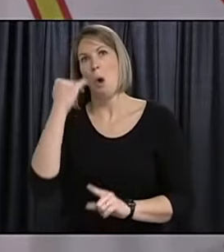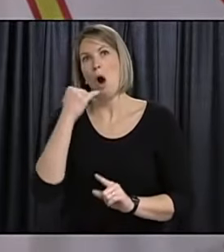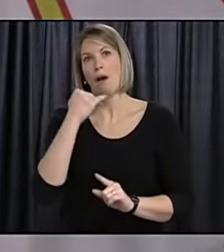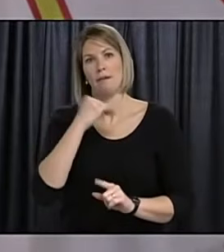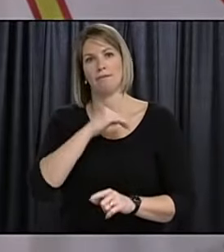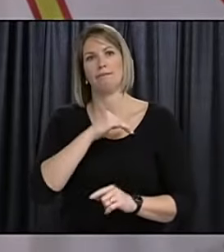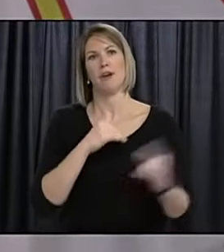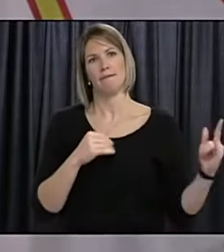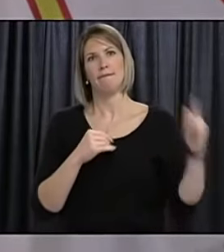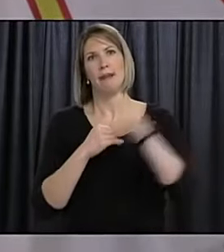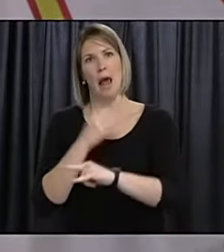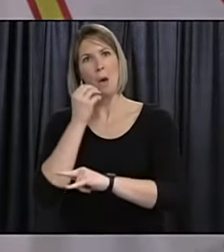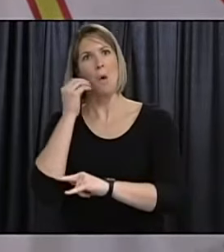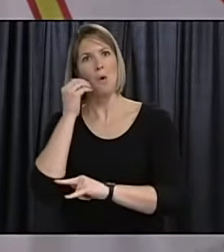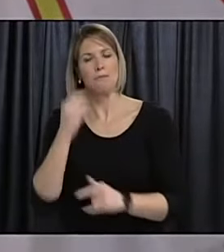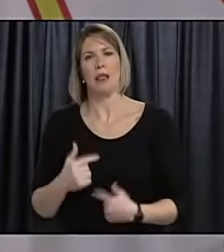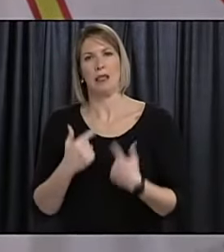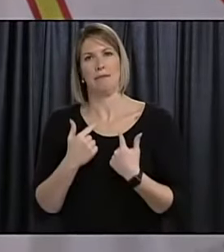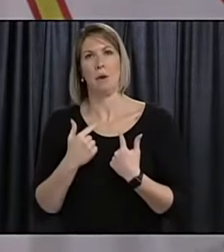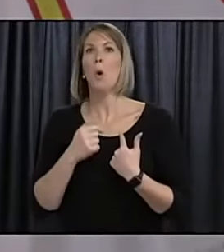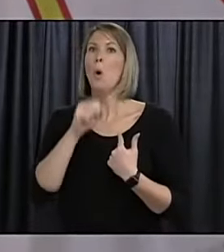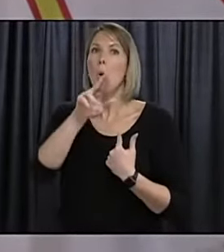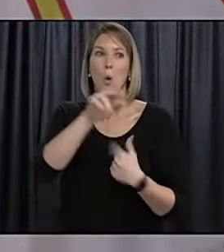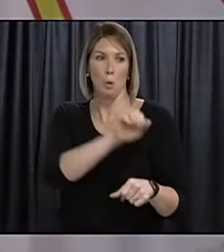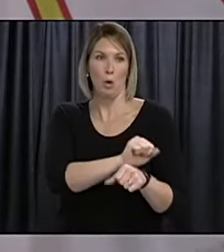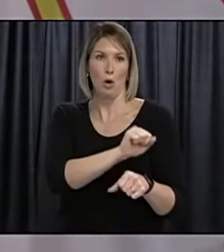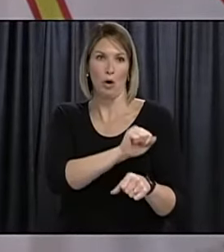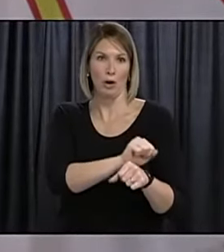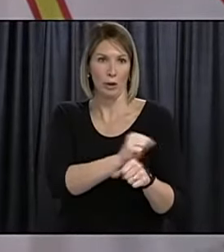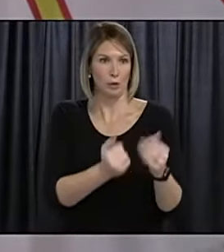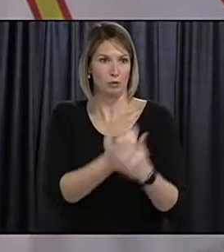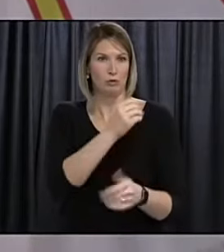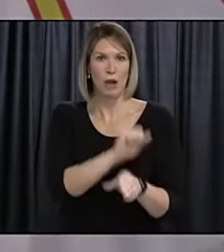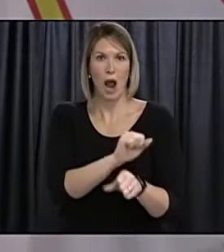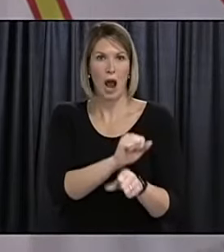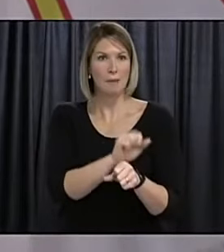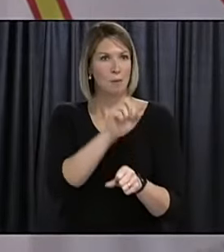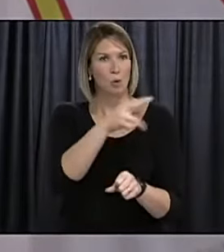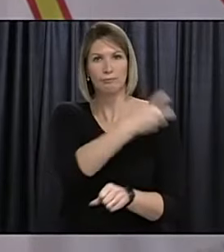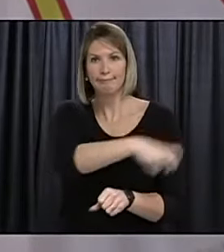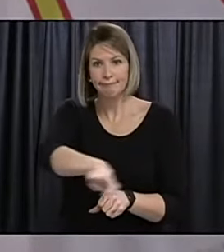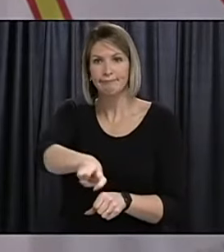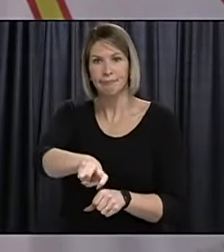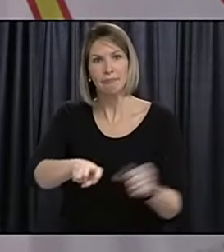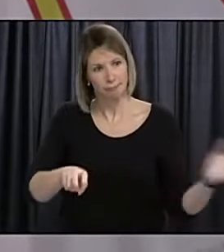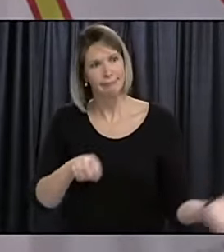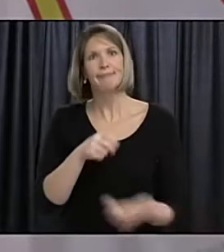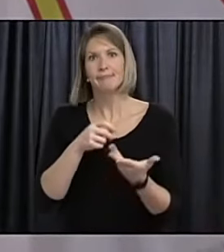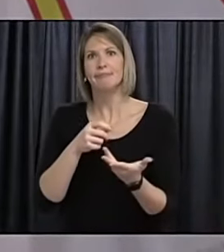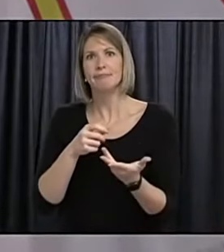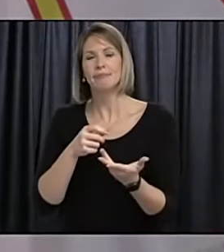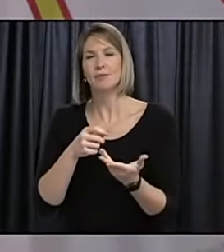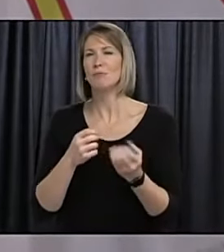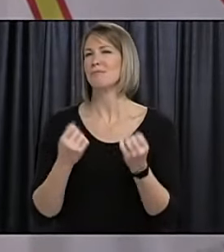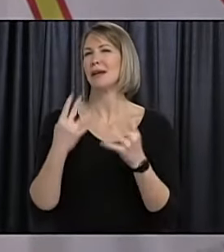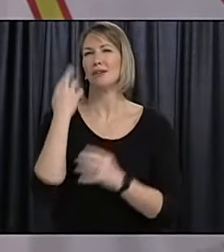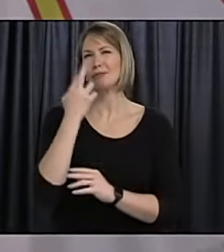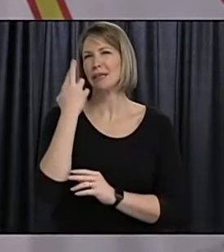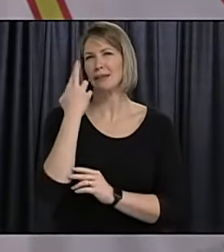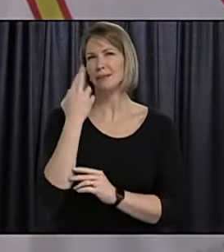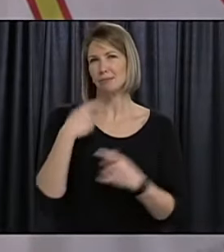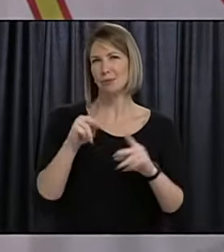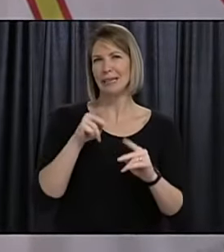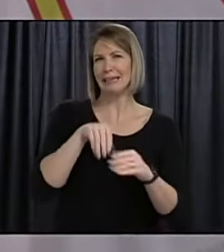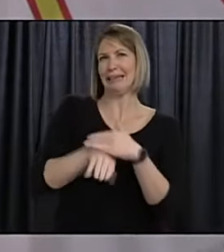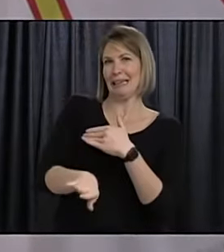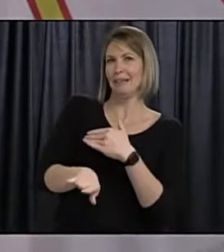if they have employment here so you know there are a number of reasons why people would be allowed